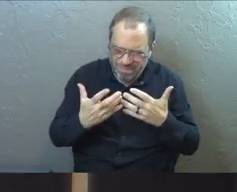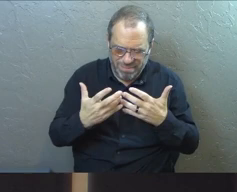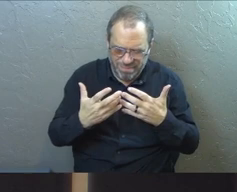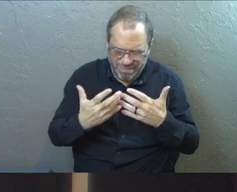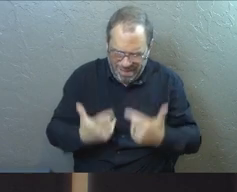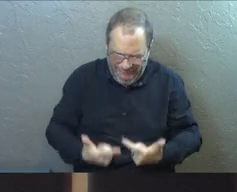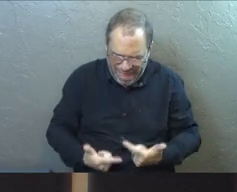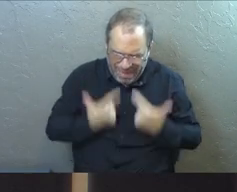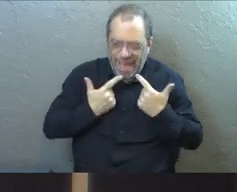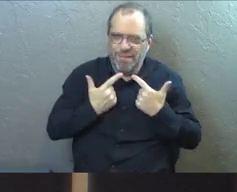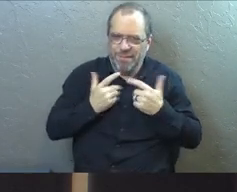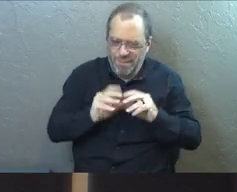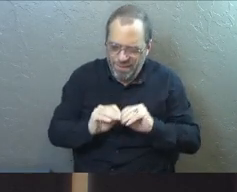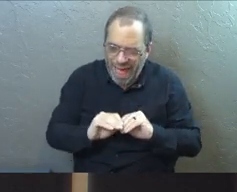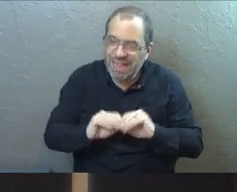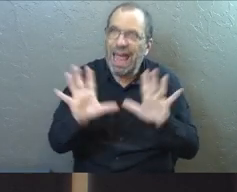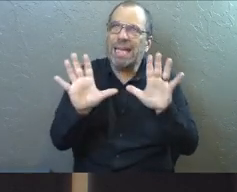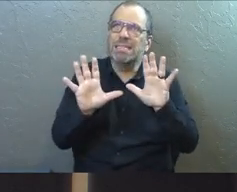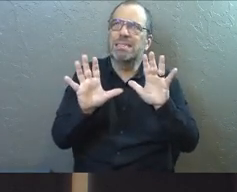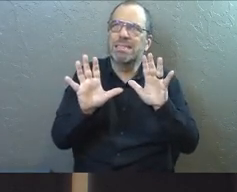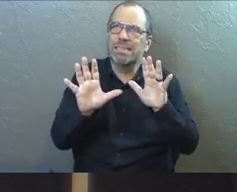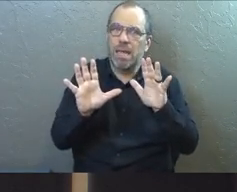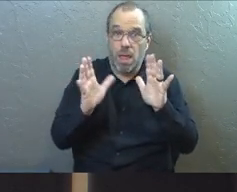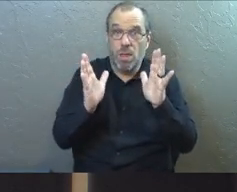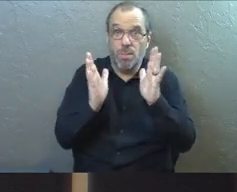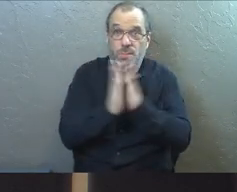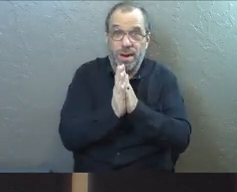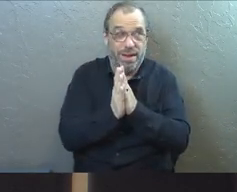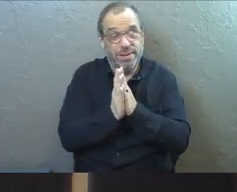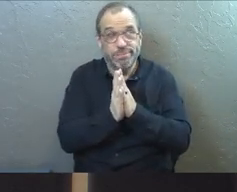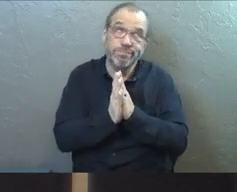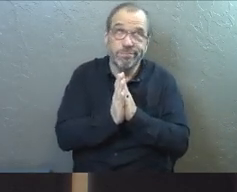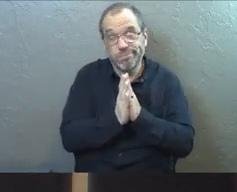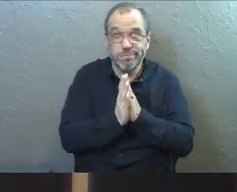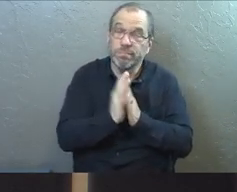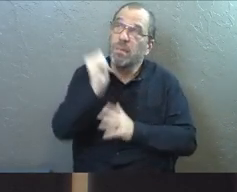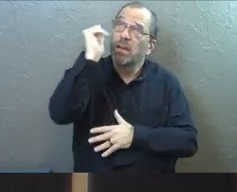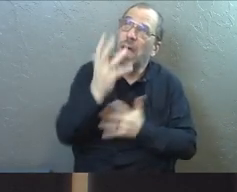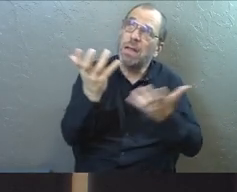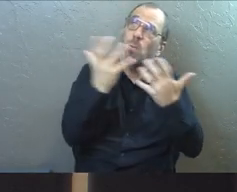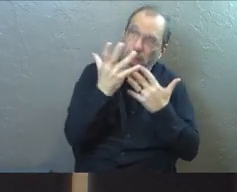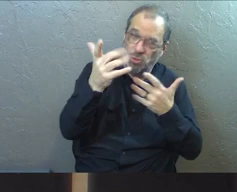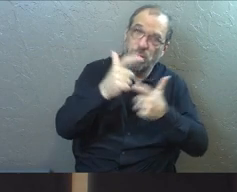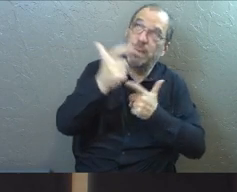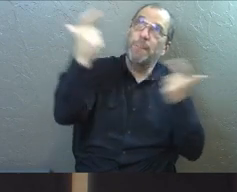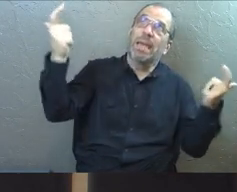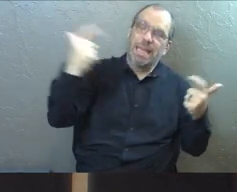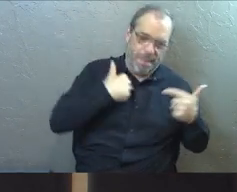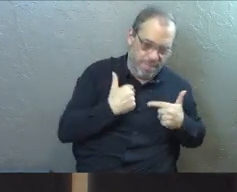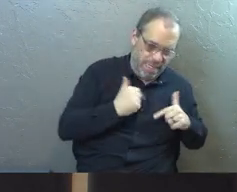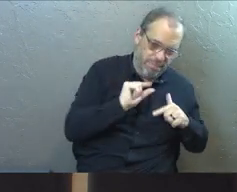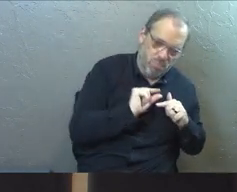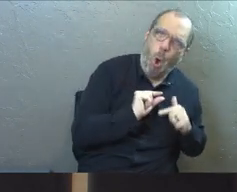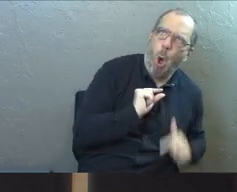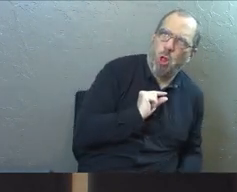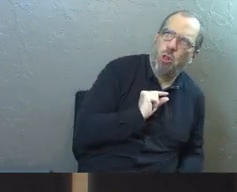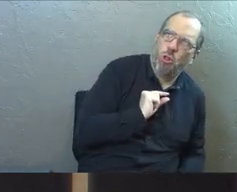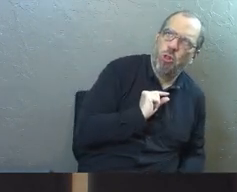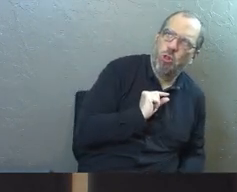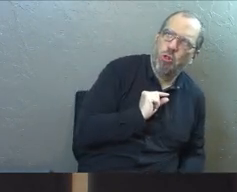want that light for me. The prayer that I kind of have for this is God, want you to be bigger and I want me to be smaller.